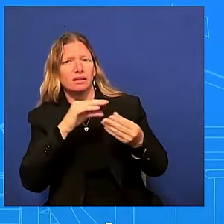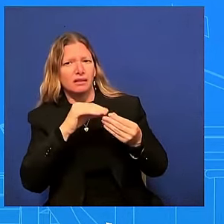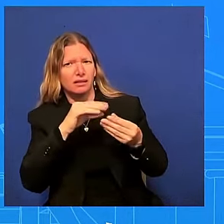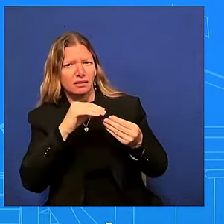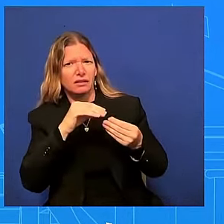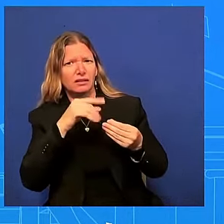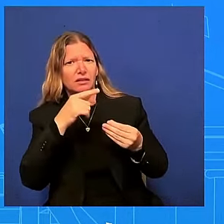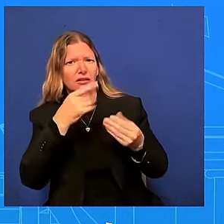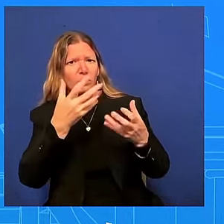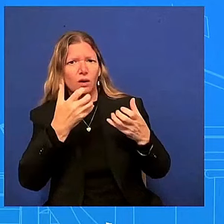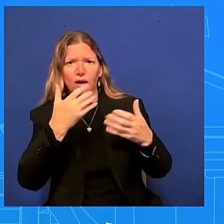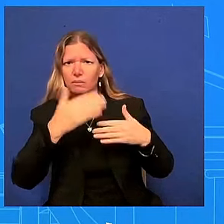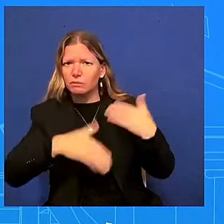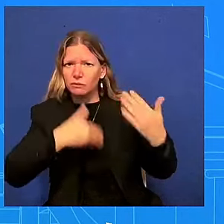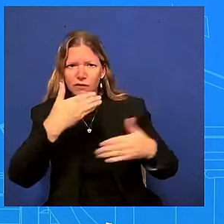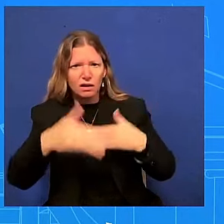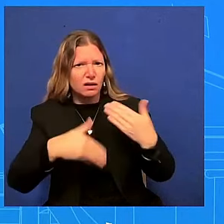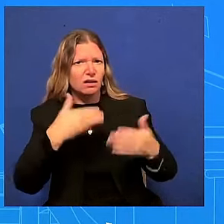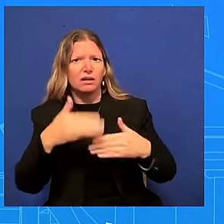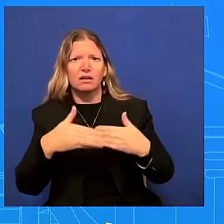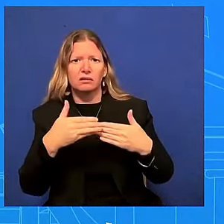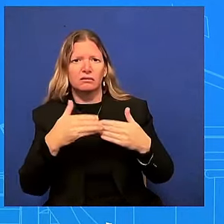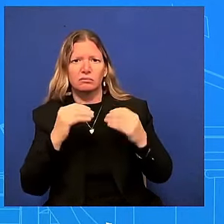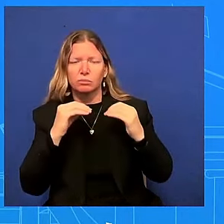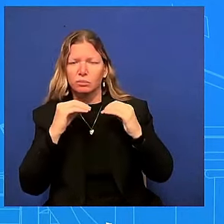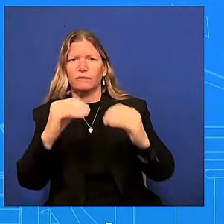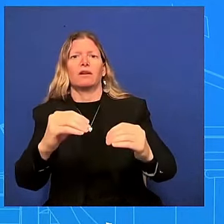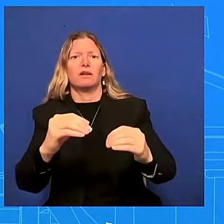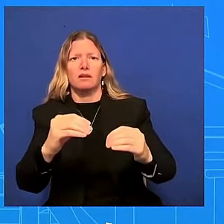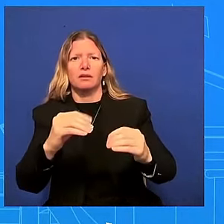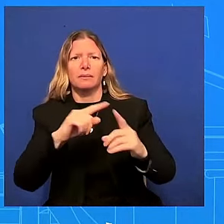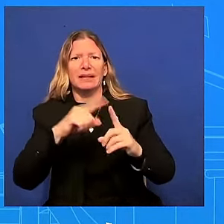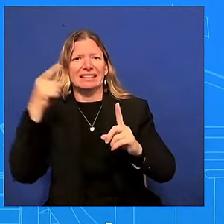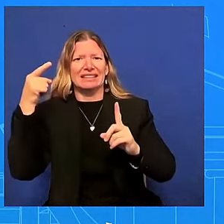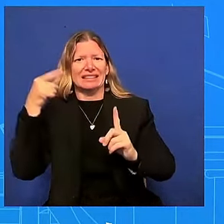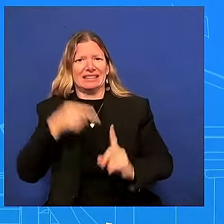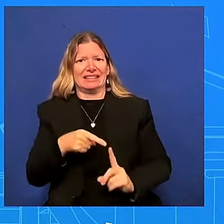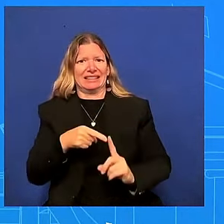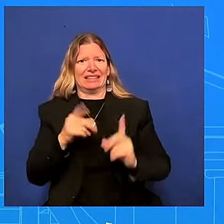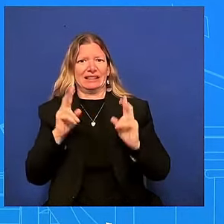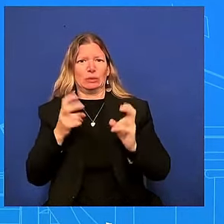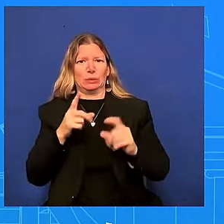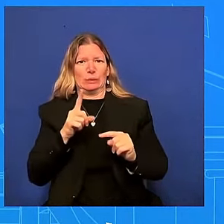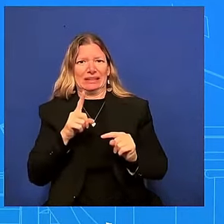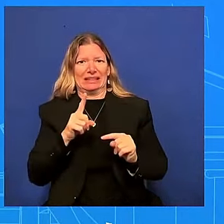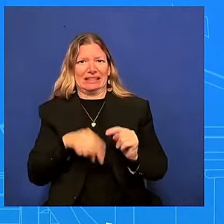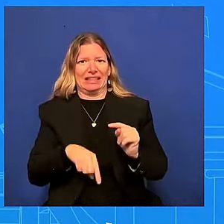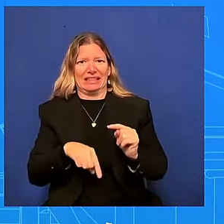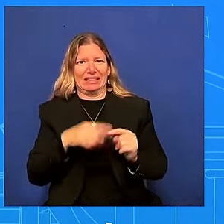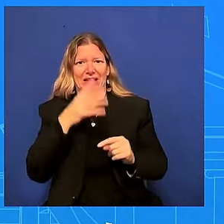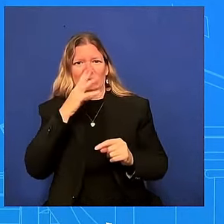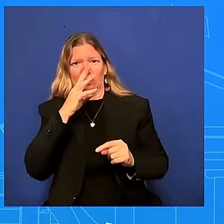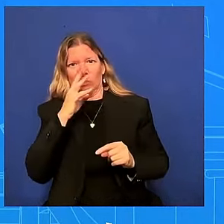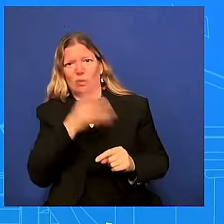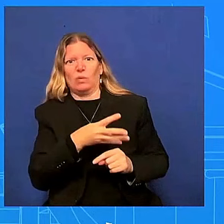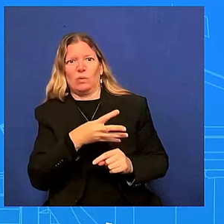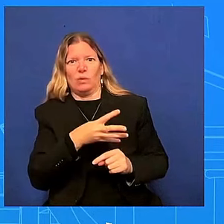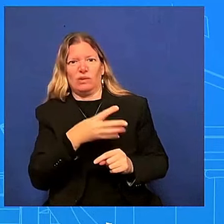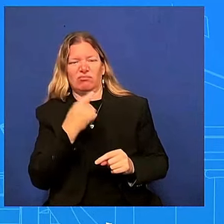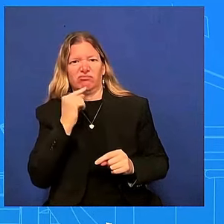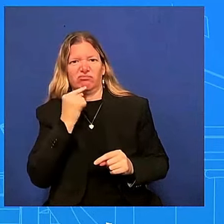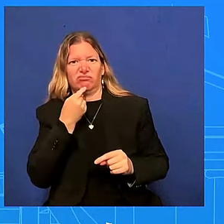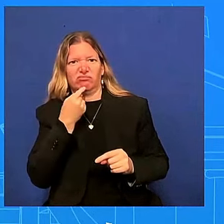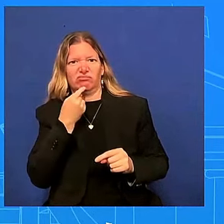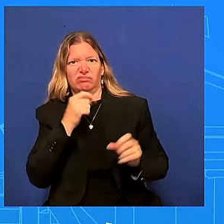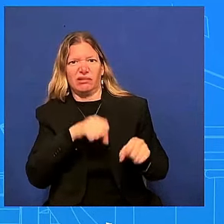yeah aging decline is a one-way street so so right at the end of the day all right you know if these are the questions you're getting now what are the